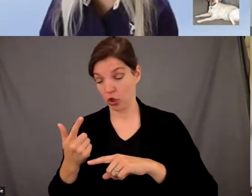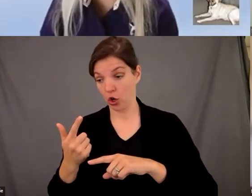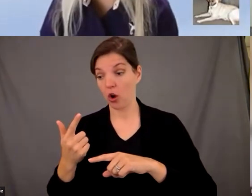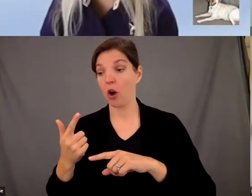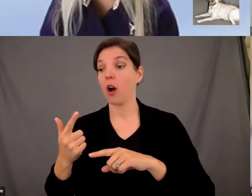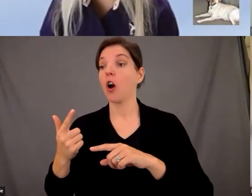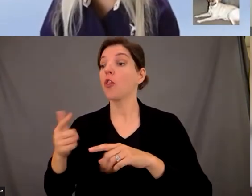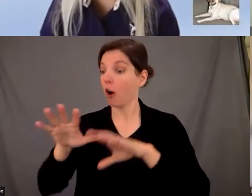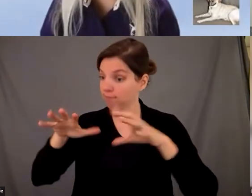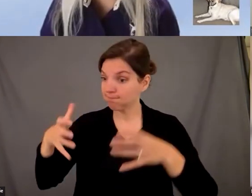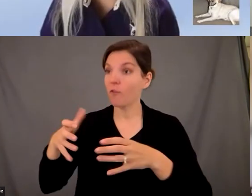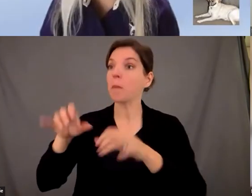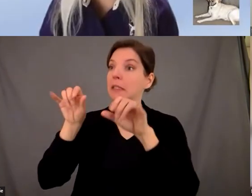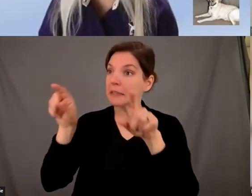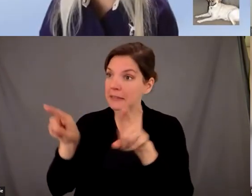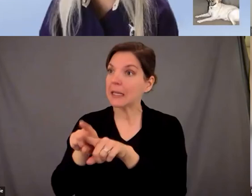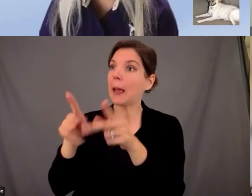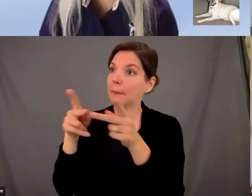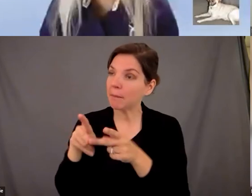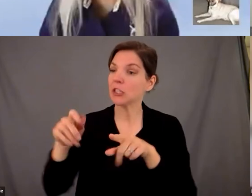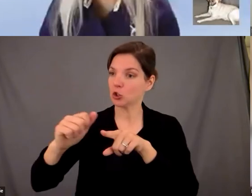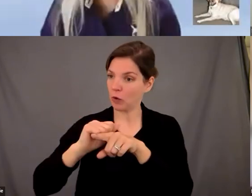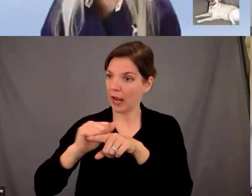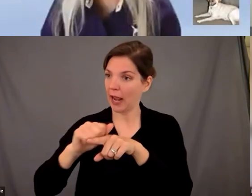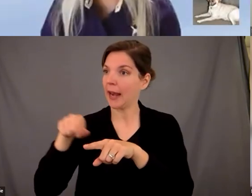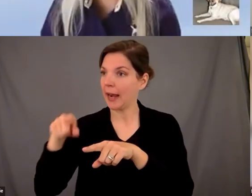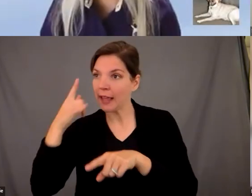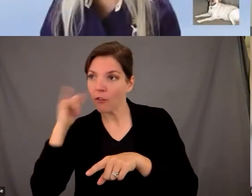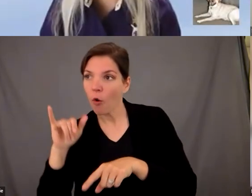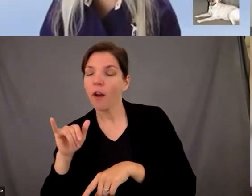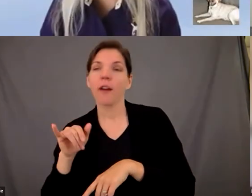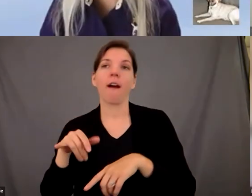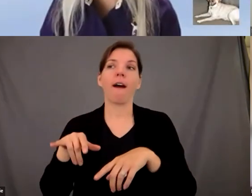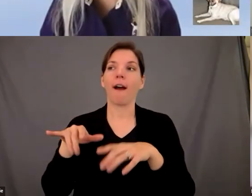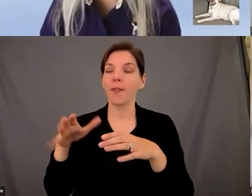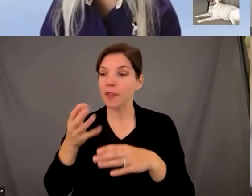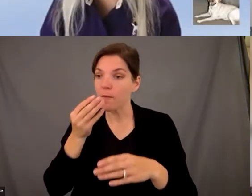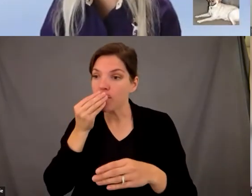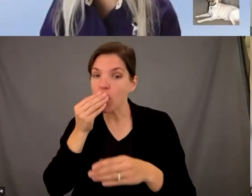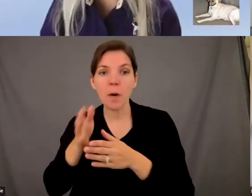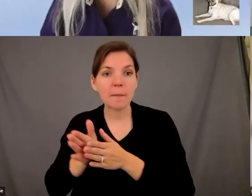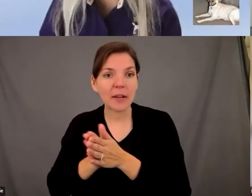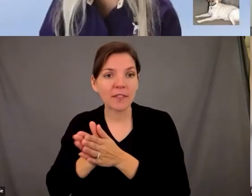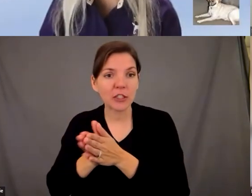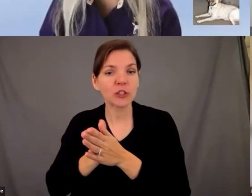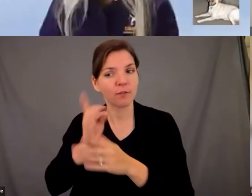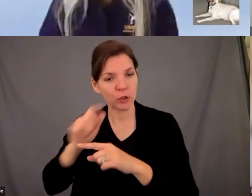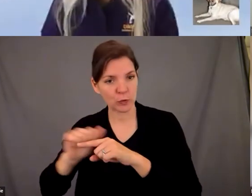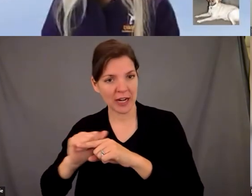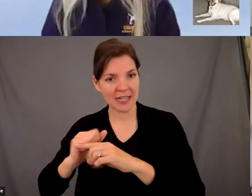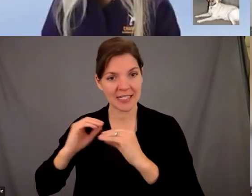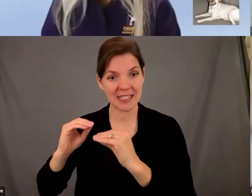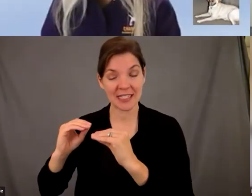michigan compared to guide dogs for the blind in california they use the same like food motivation tactic um to train their dogs positive